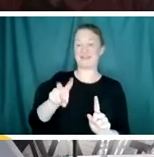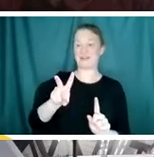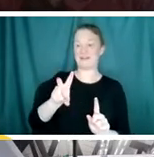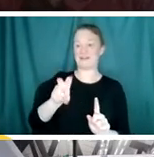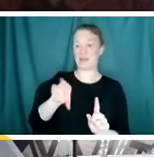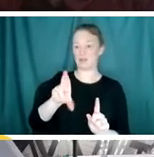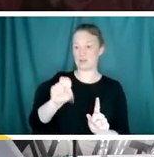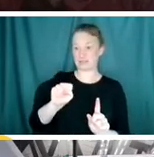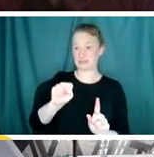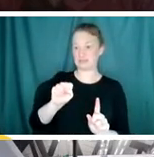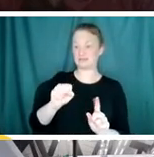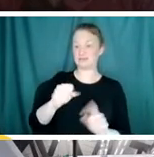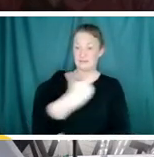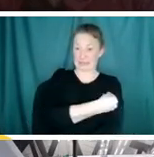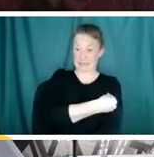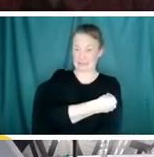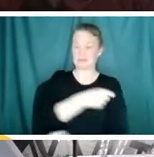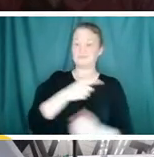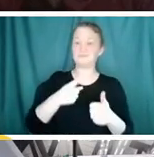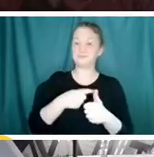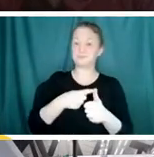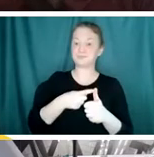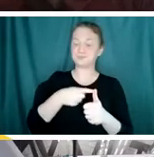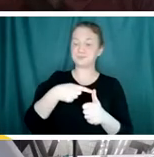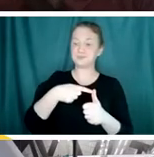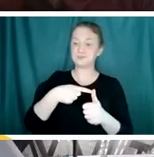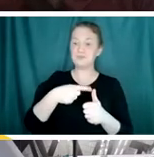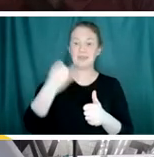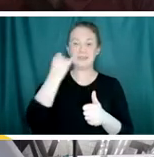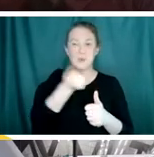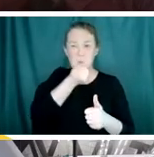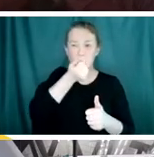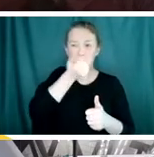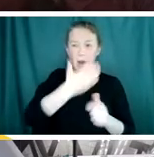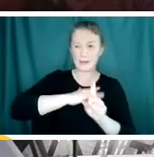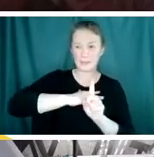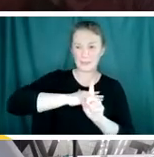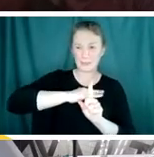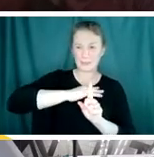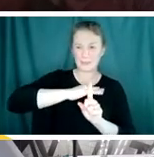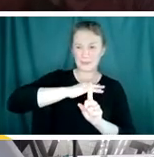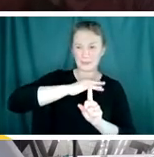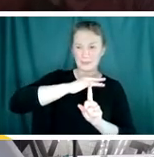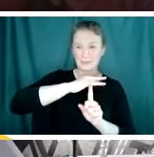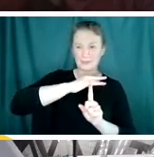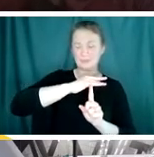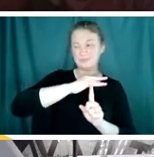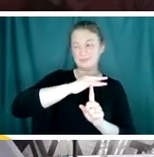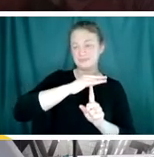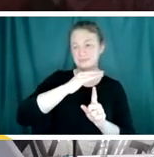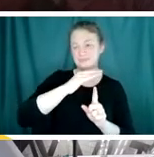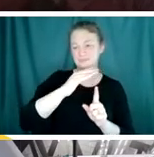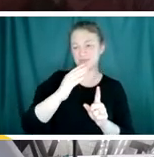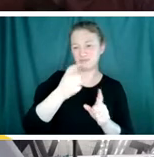rubella, those are live viruses. And if they get too warm and stay too warm for too long, they'll quit being